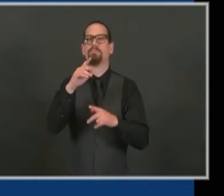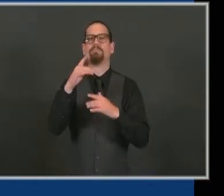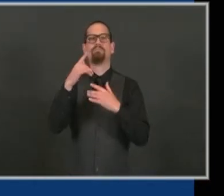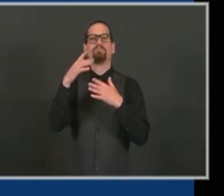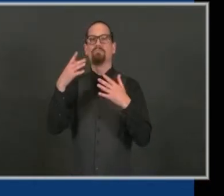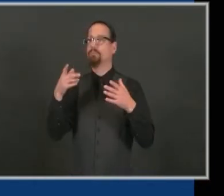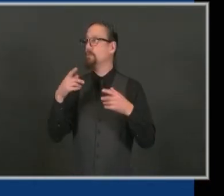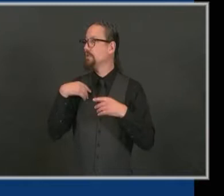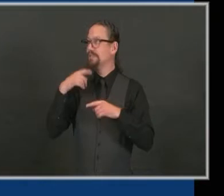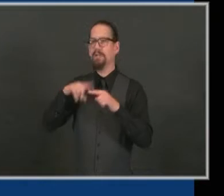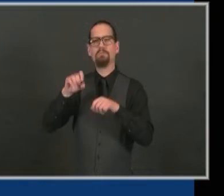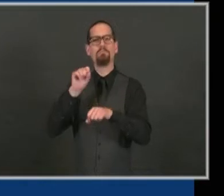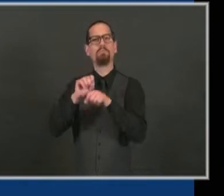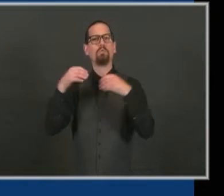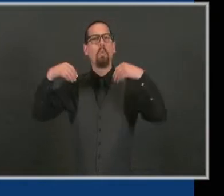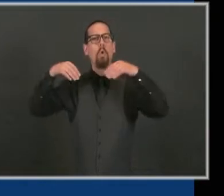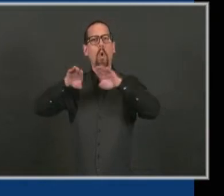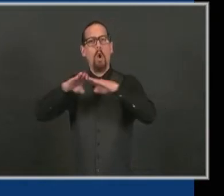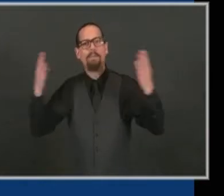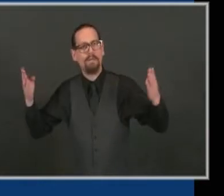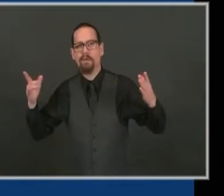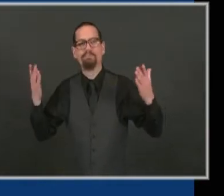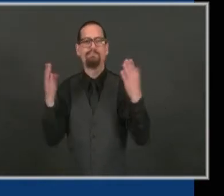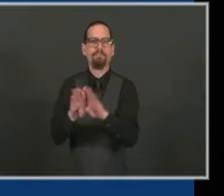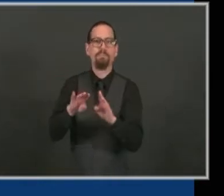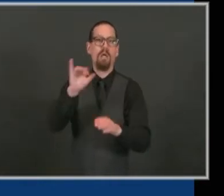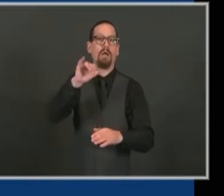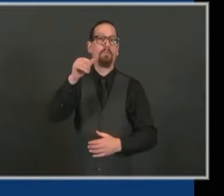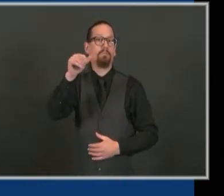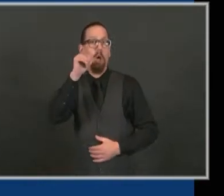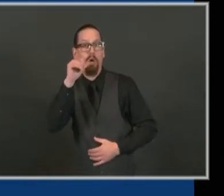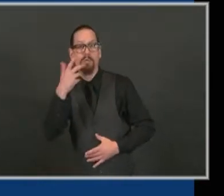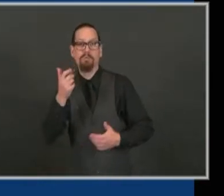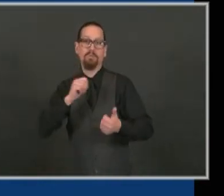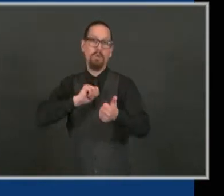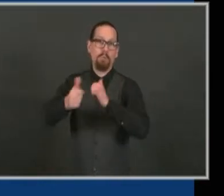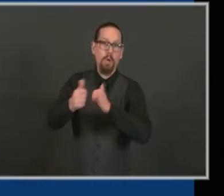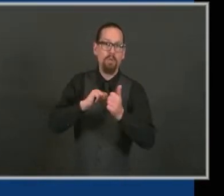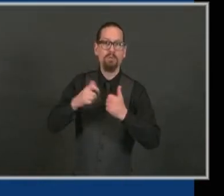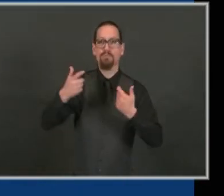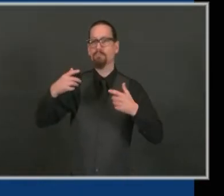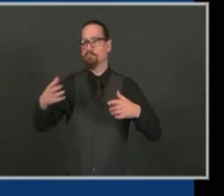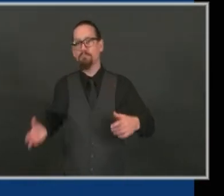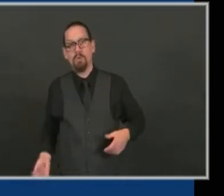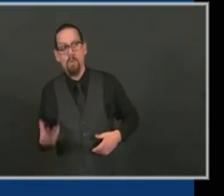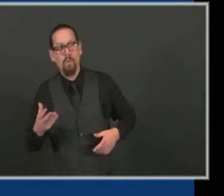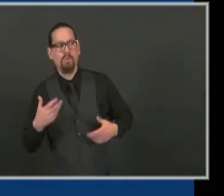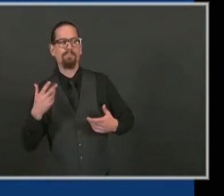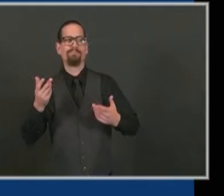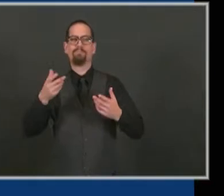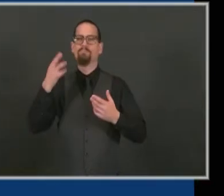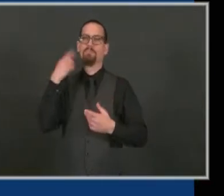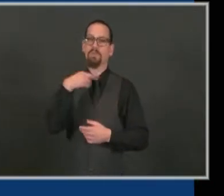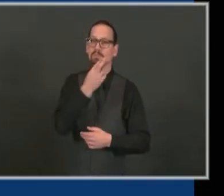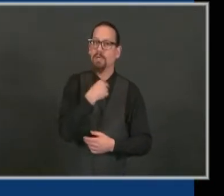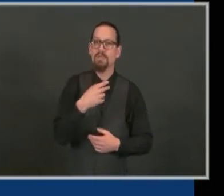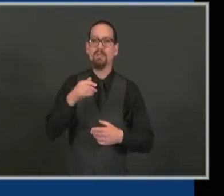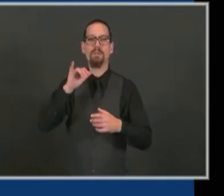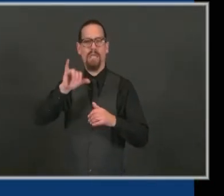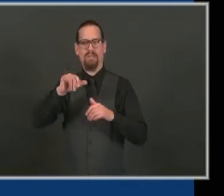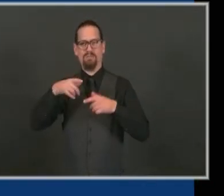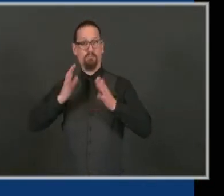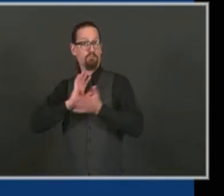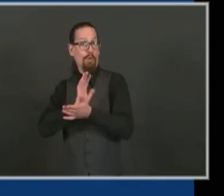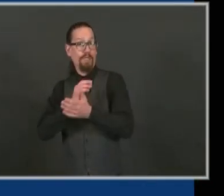bars, gyms, sports facilities, recreational facilities, event-related businesses, movie theaters, etc.